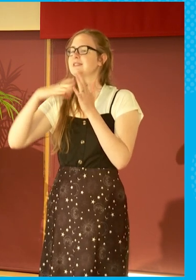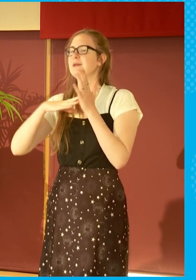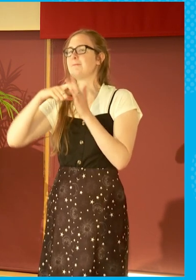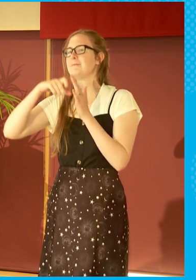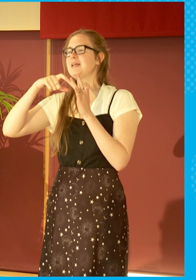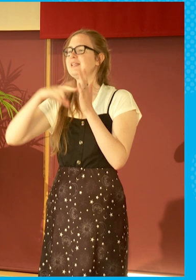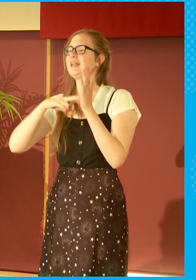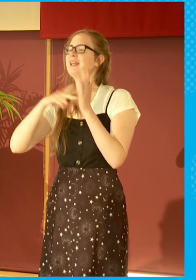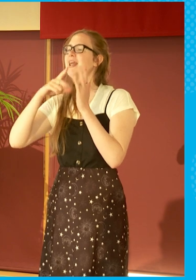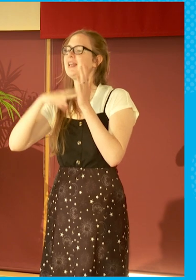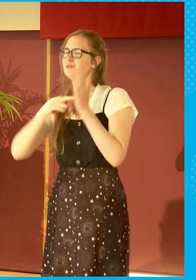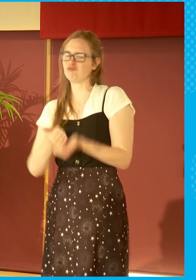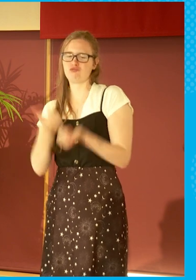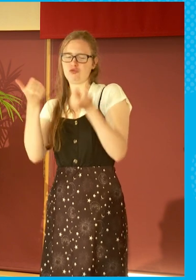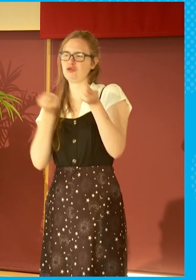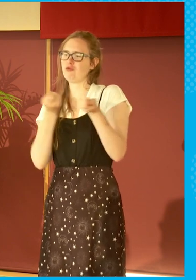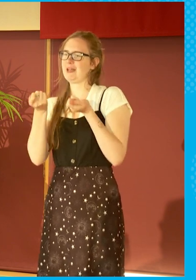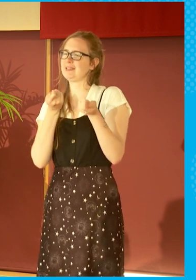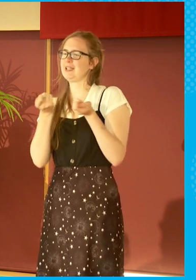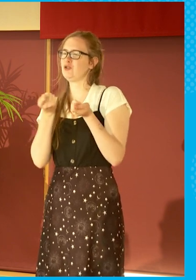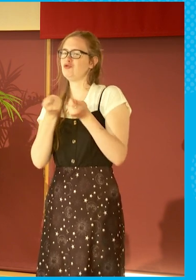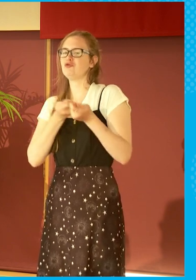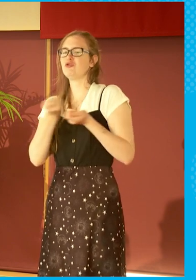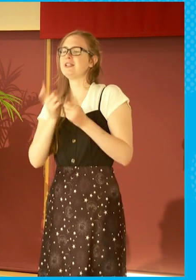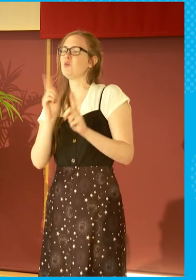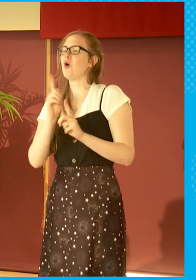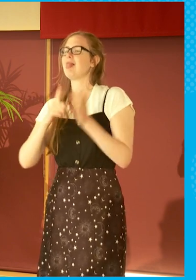directed the line of duty.